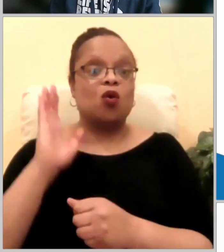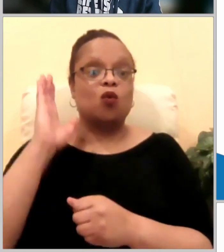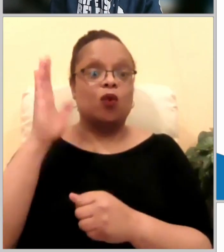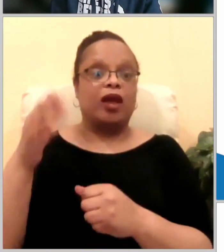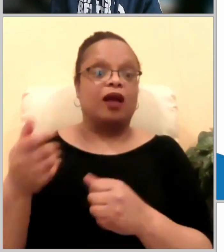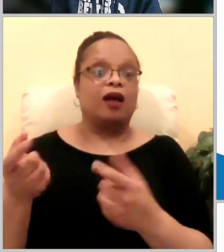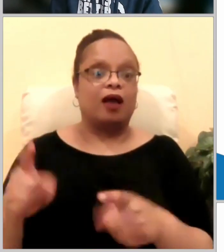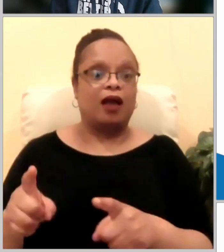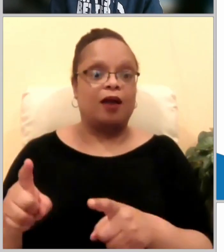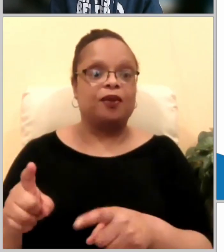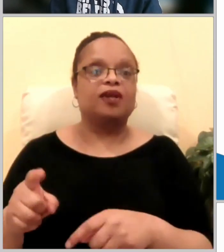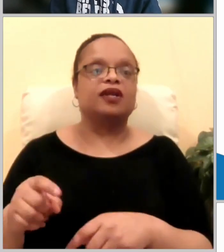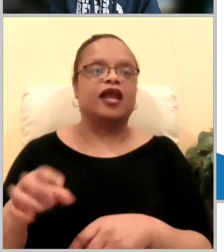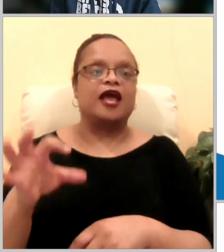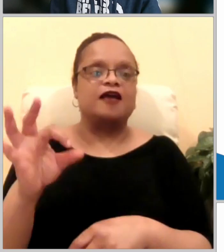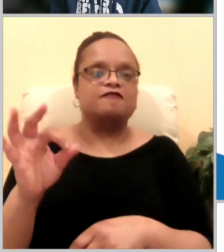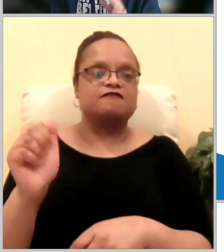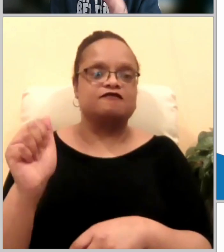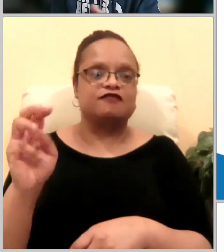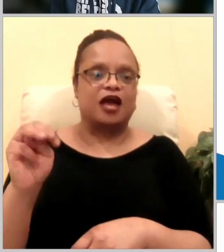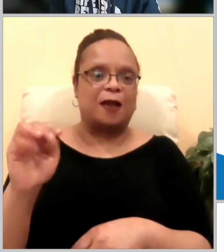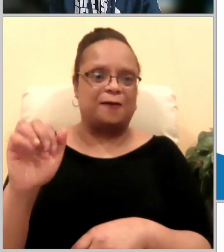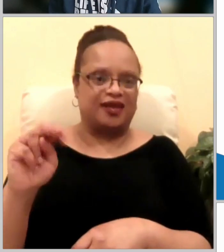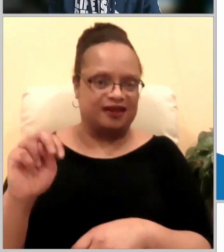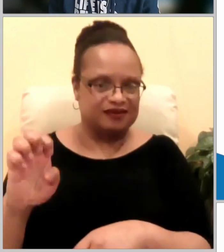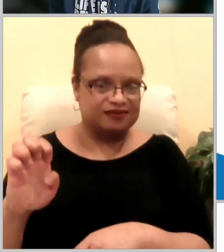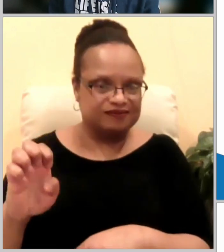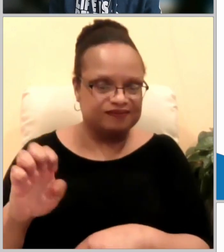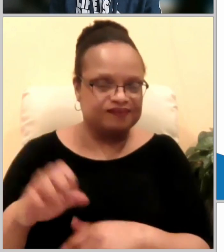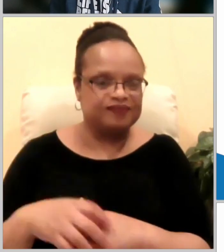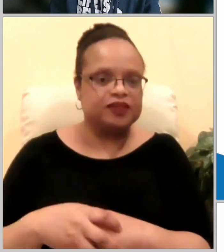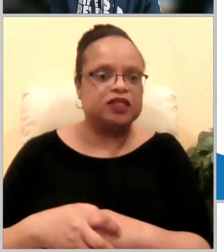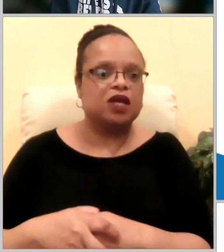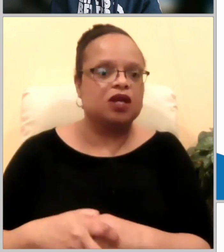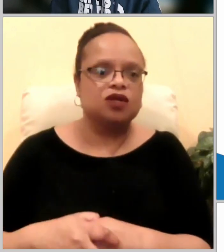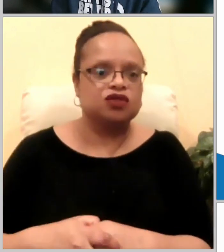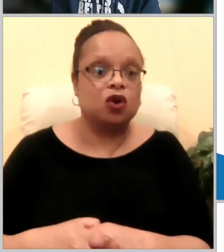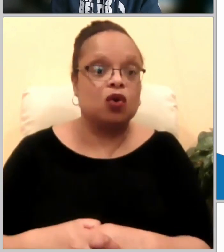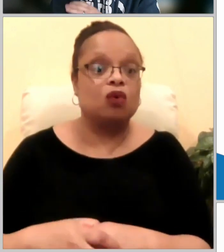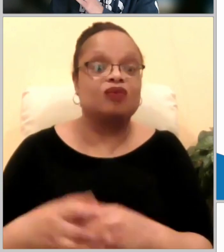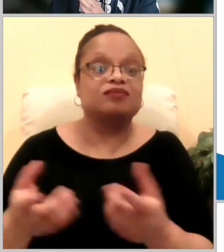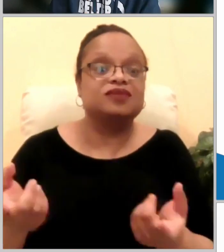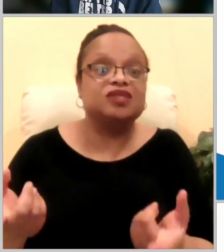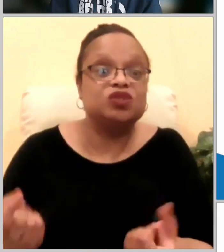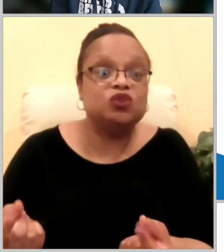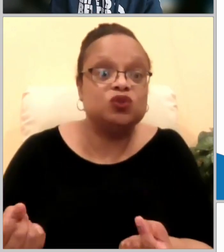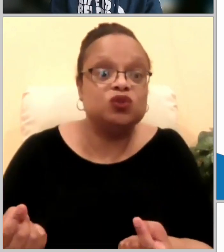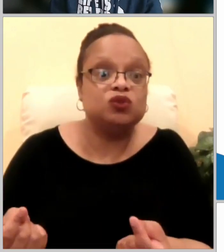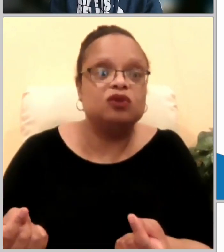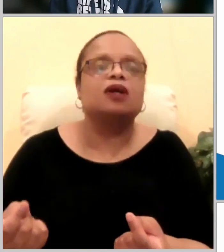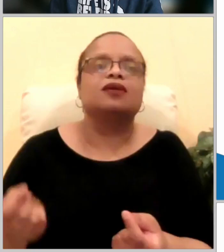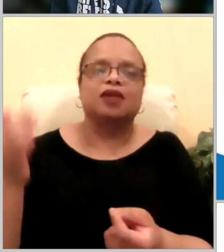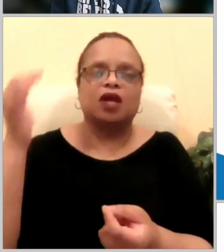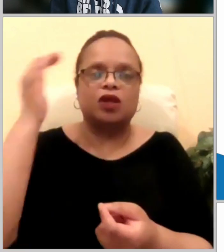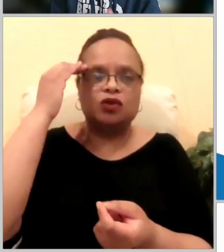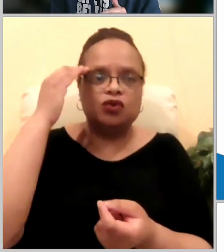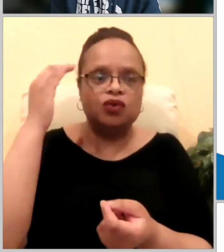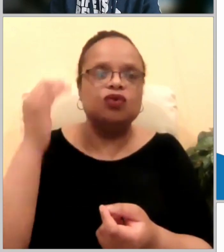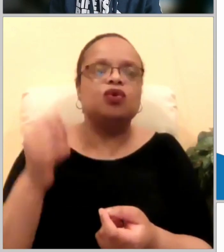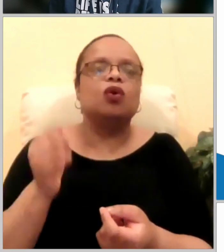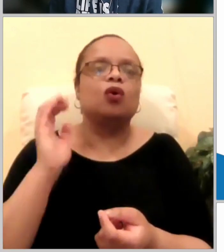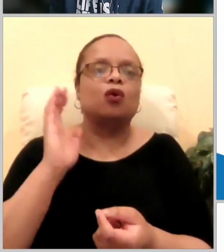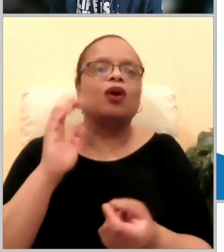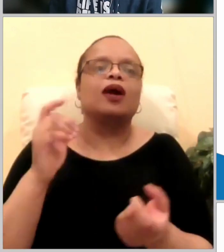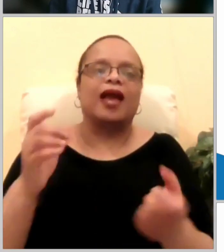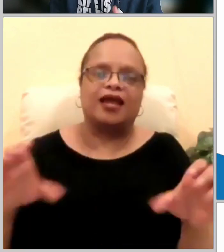good thing we won't be impacted let's let's keep them in prayer no that's not what they said or what they did right they took